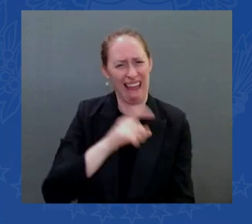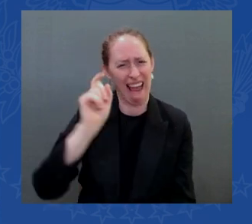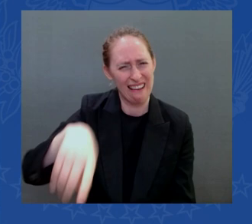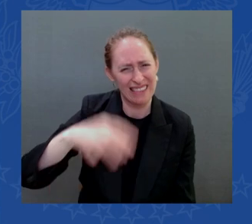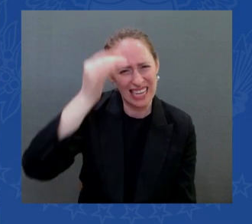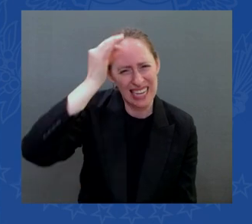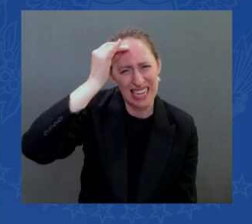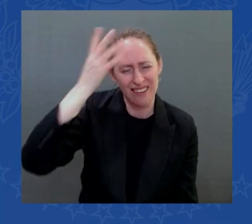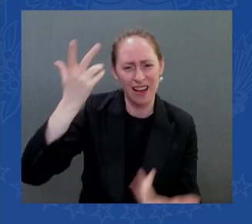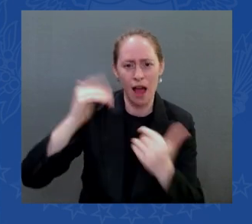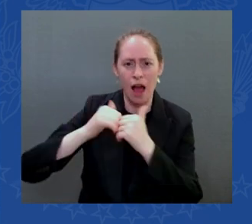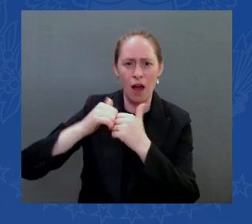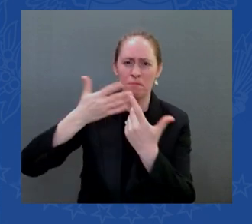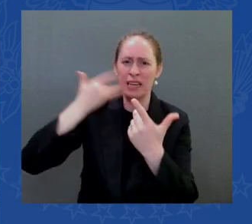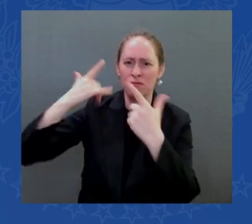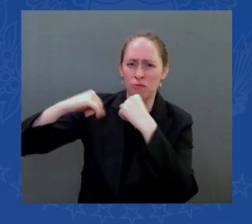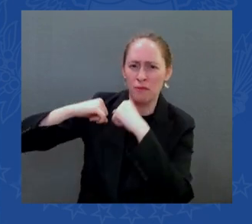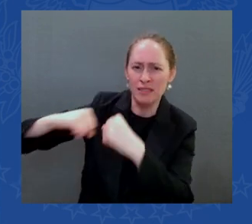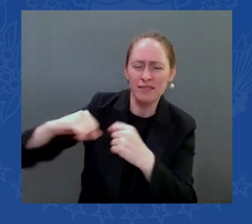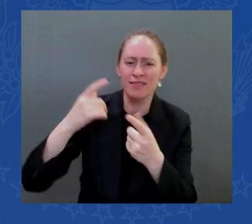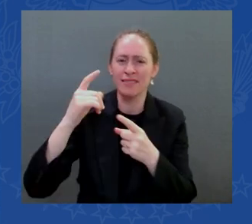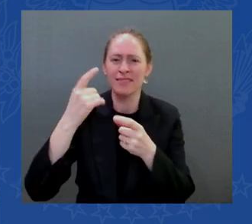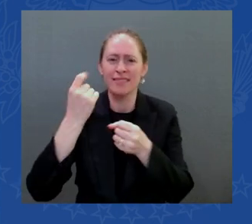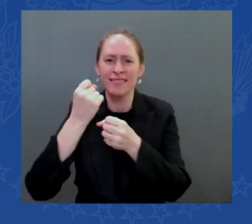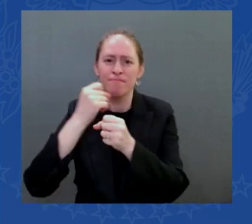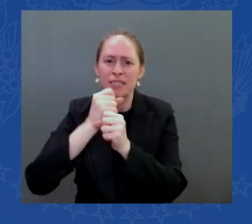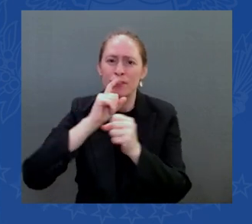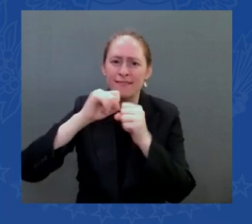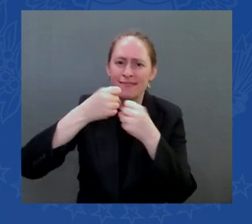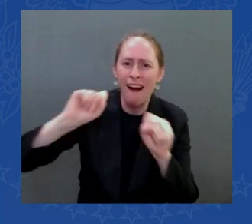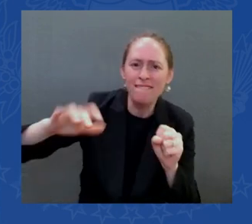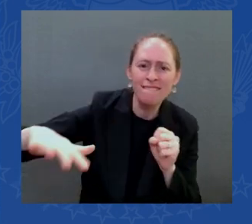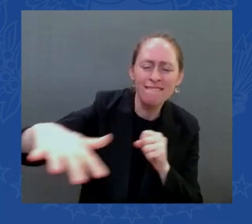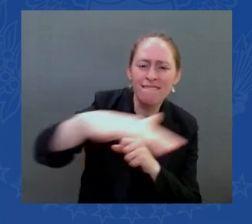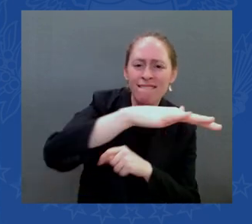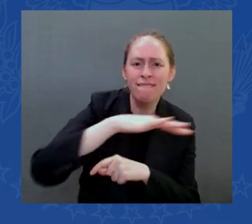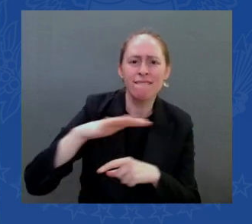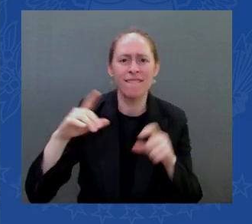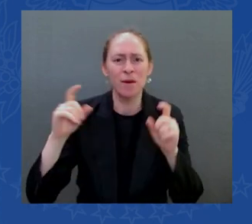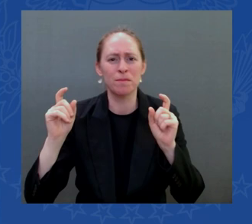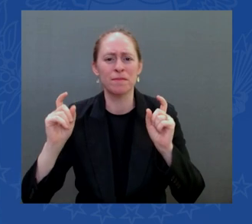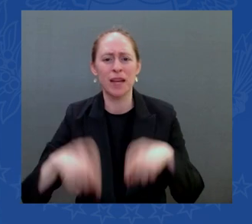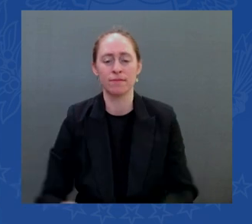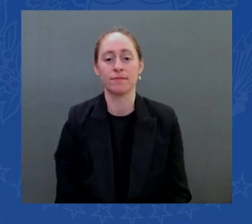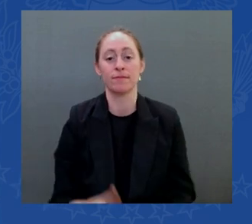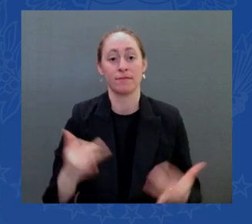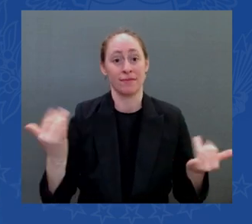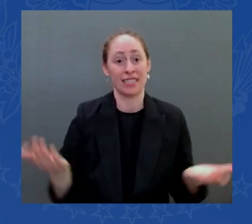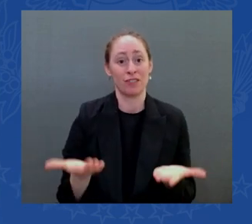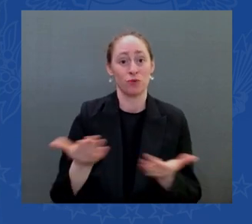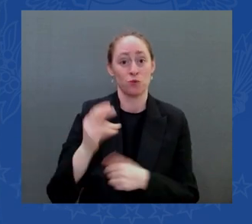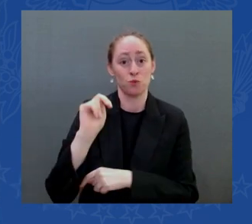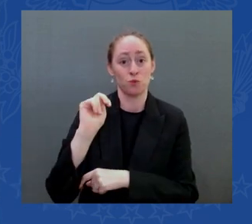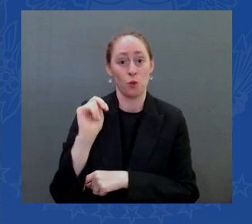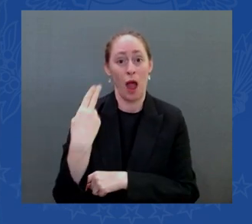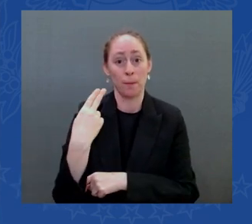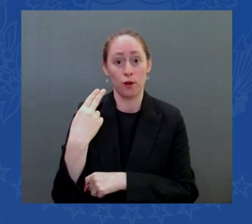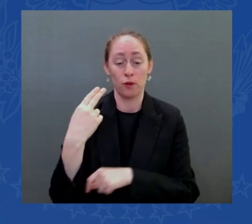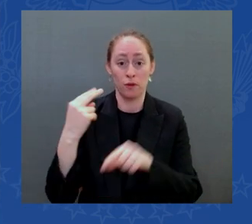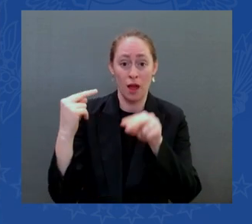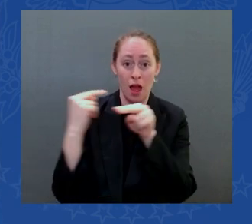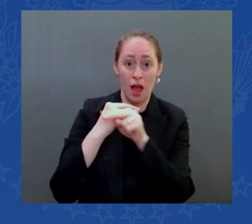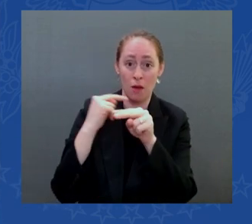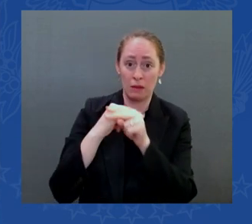miles of highway in new hampshire are in poor condition it's estimated that the driving on those roads those 700 miles roughly